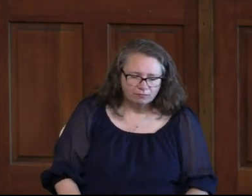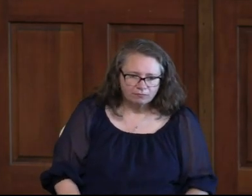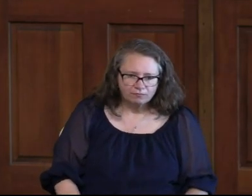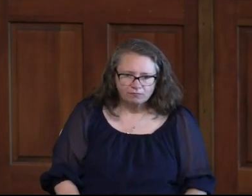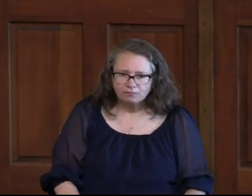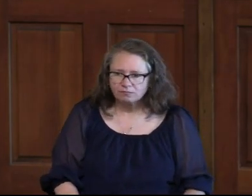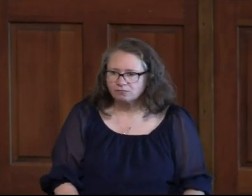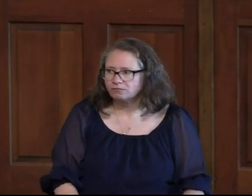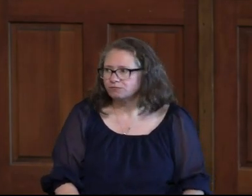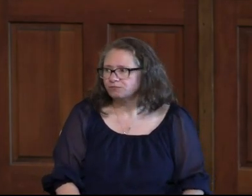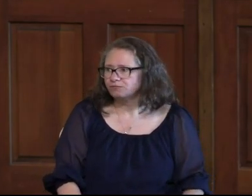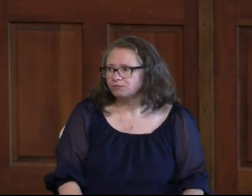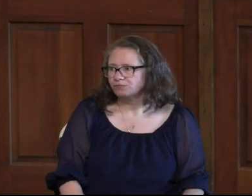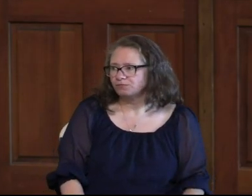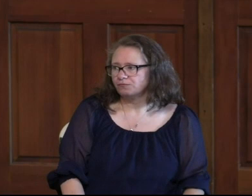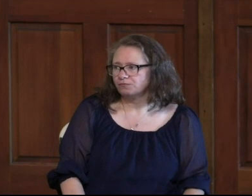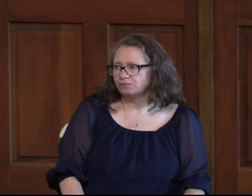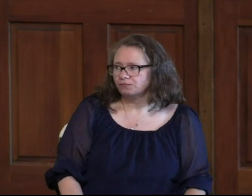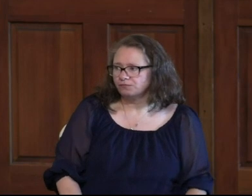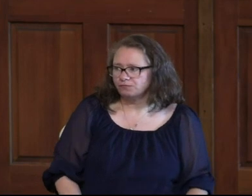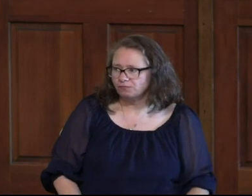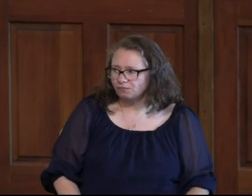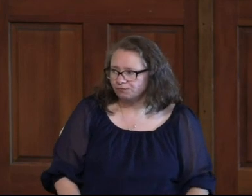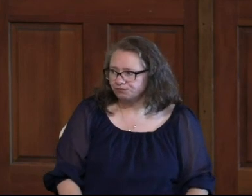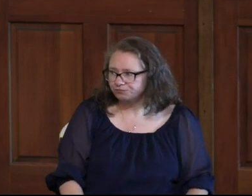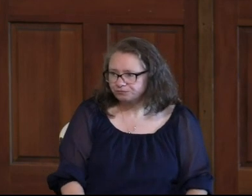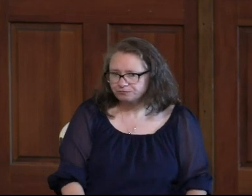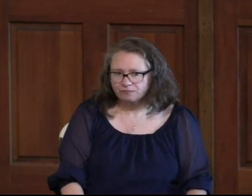And I'd actually like to read some scripture to us today.